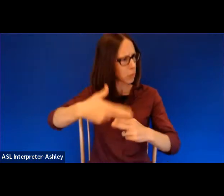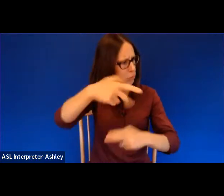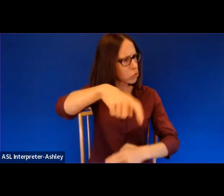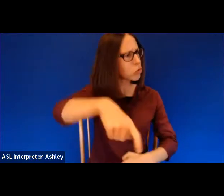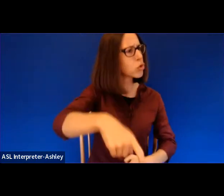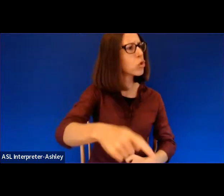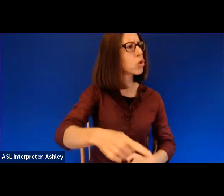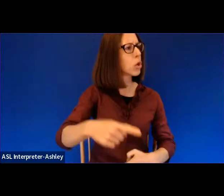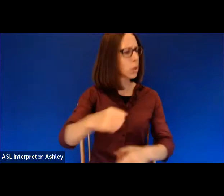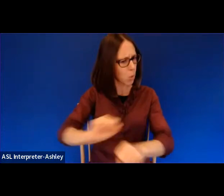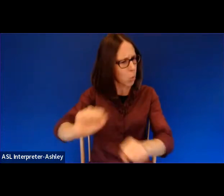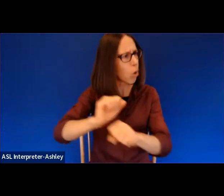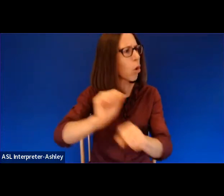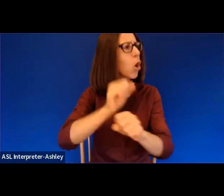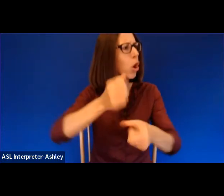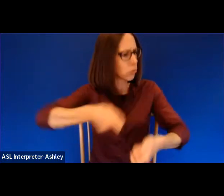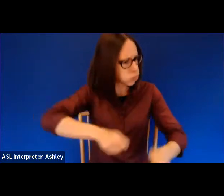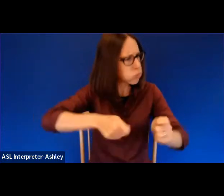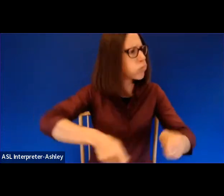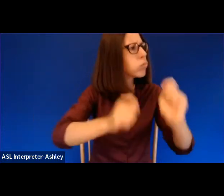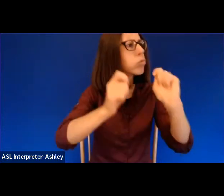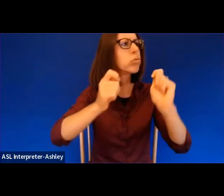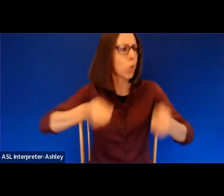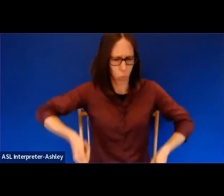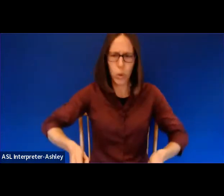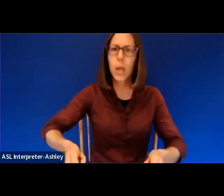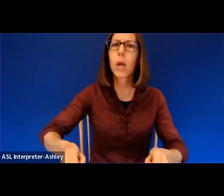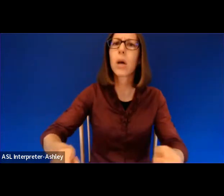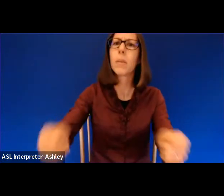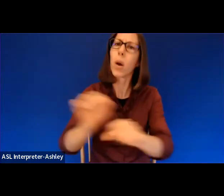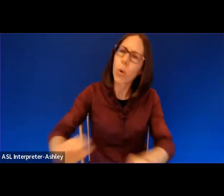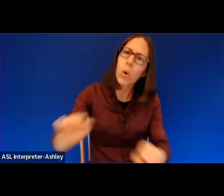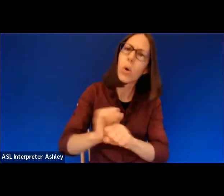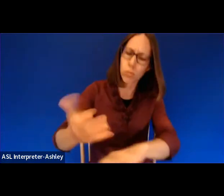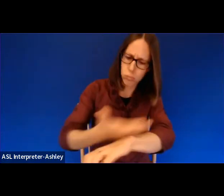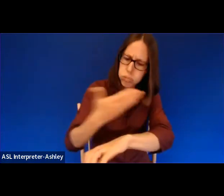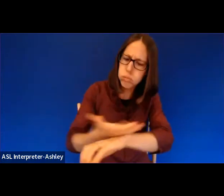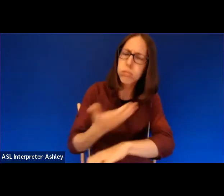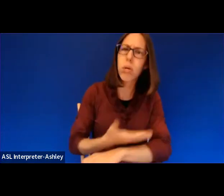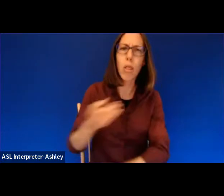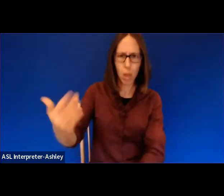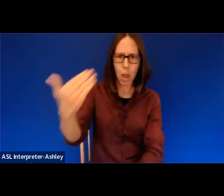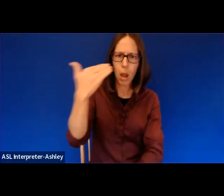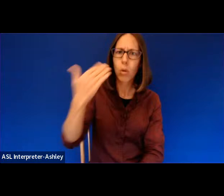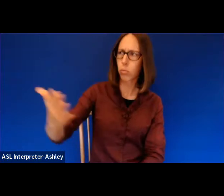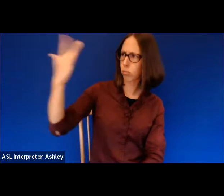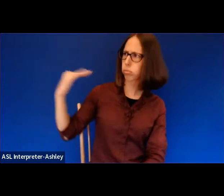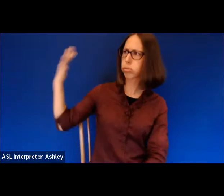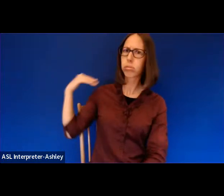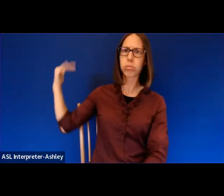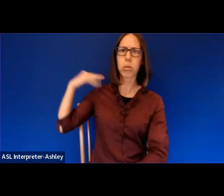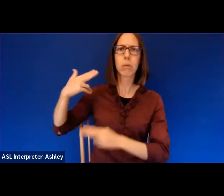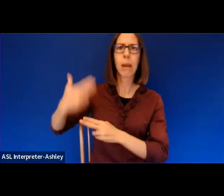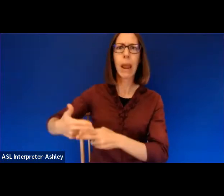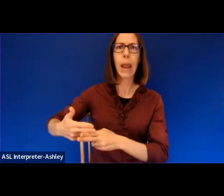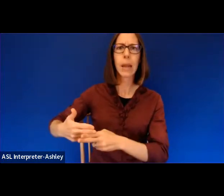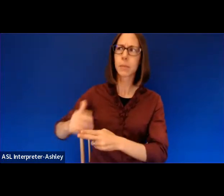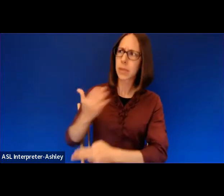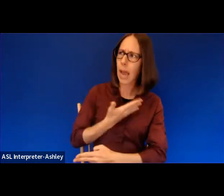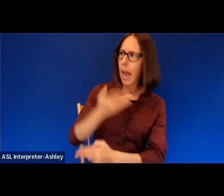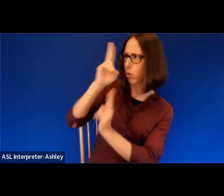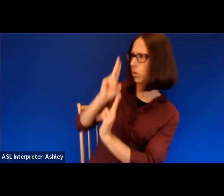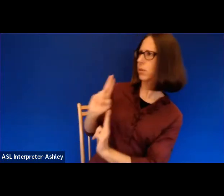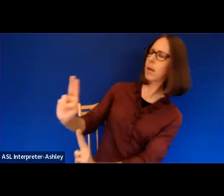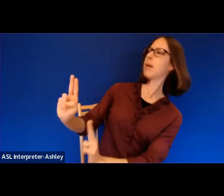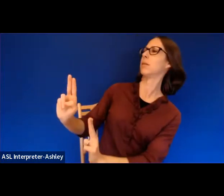and hatchet, wheelbarrow and know-how, trucking even daylight in. These are our saints, our